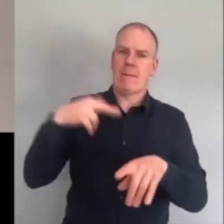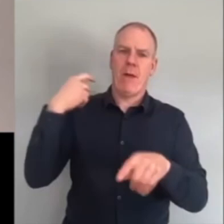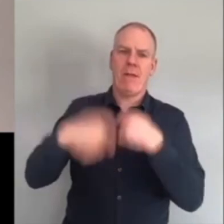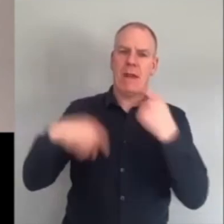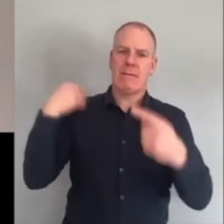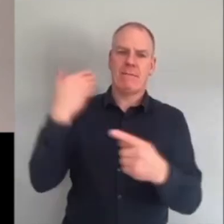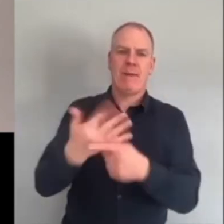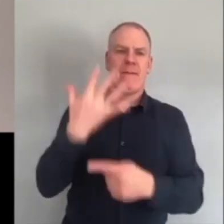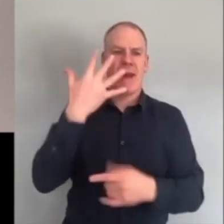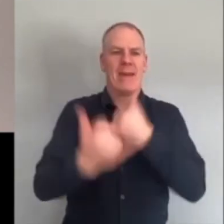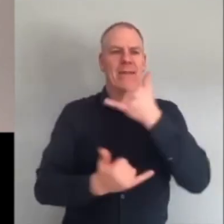years. Thank you very much. much. Thank